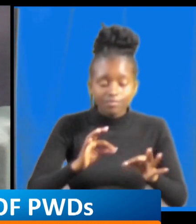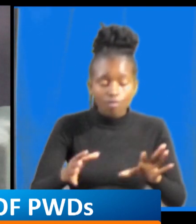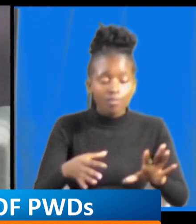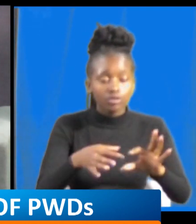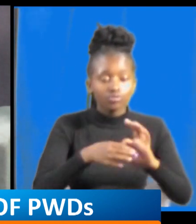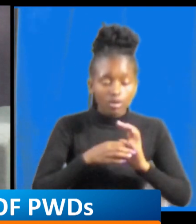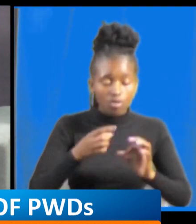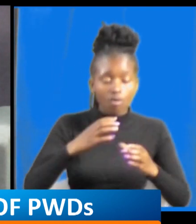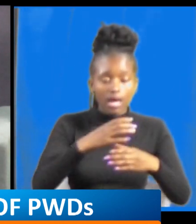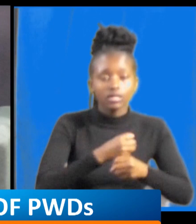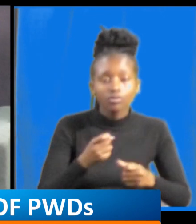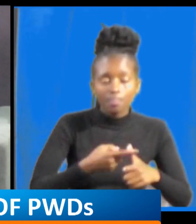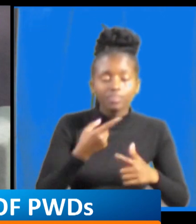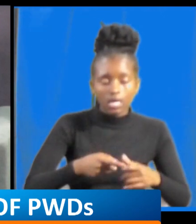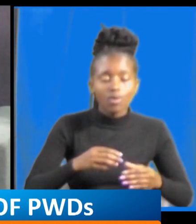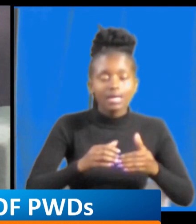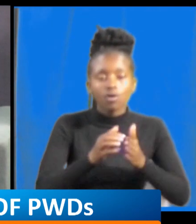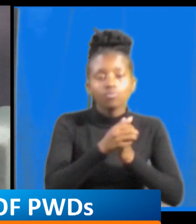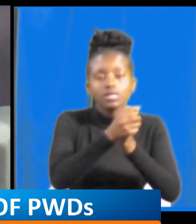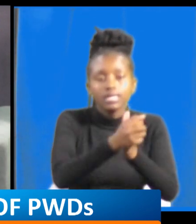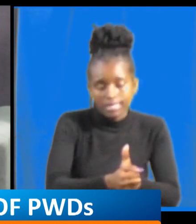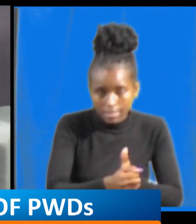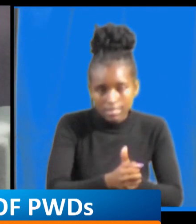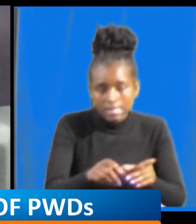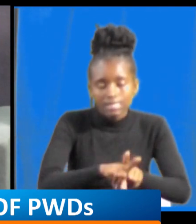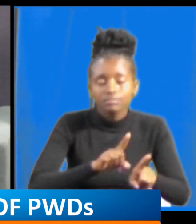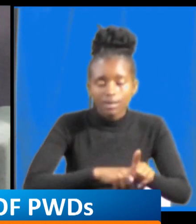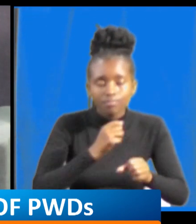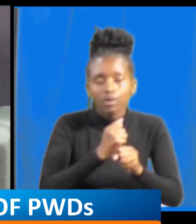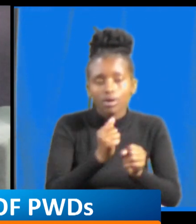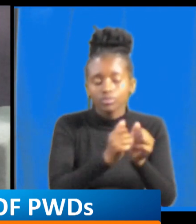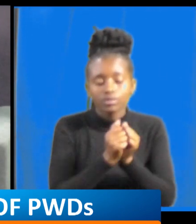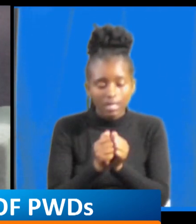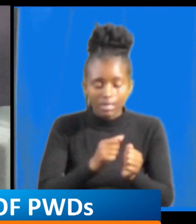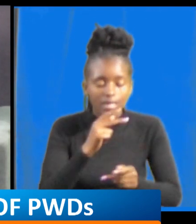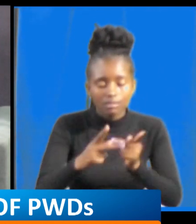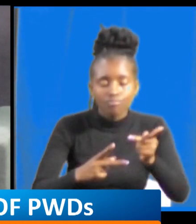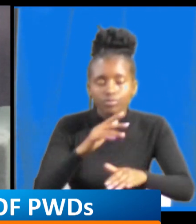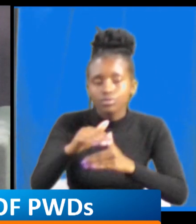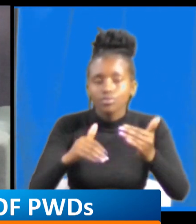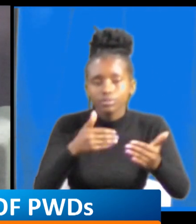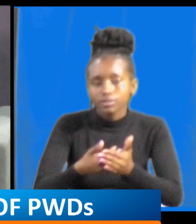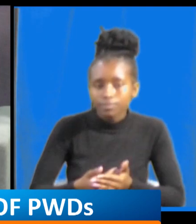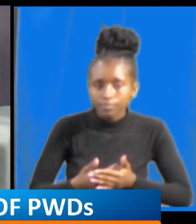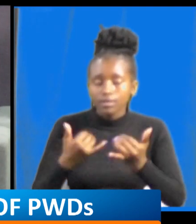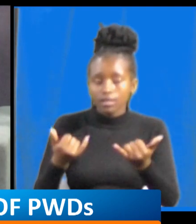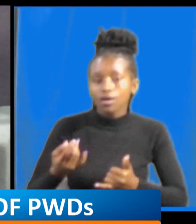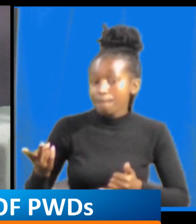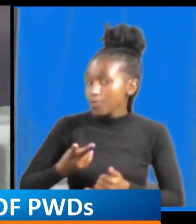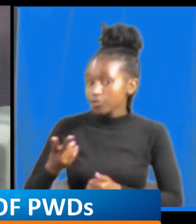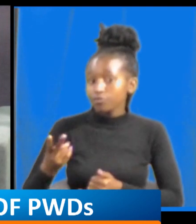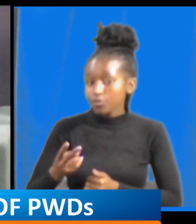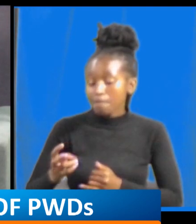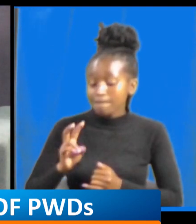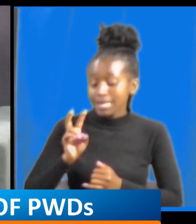you through the process that you are given someone to work with you or through the process you guys are glowing you guys look